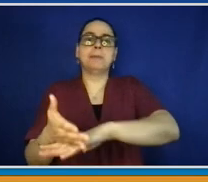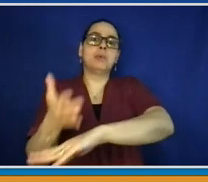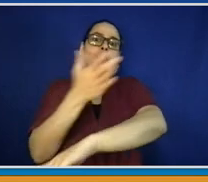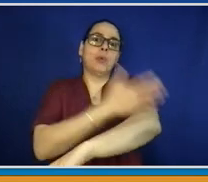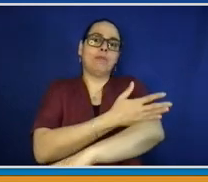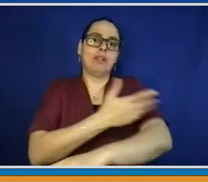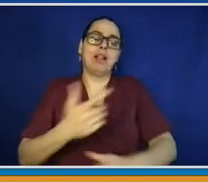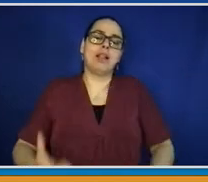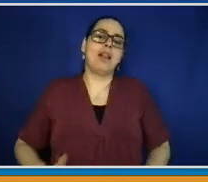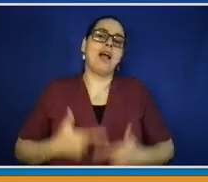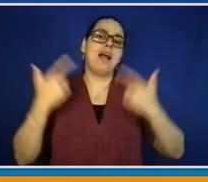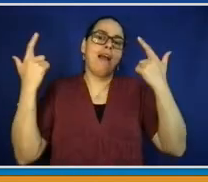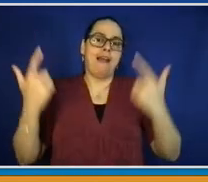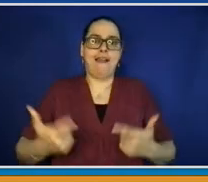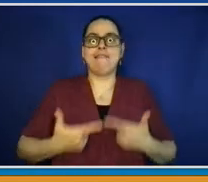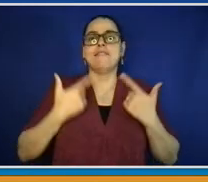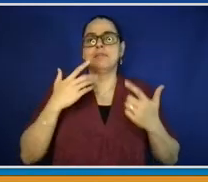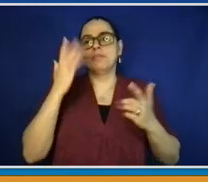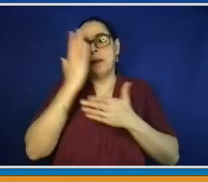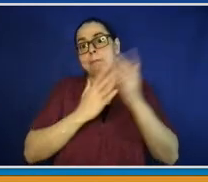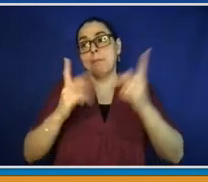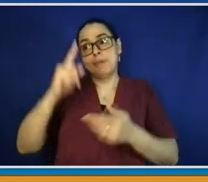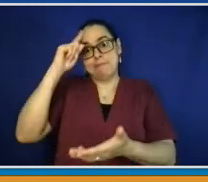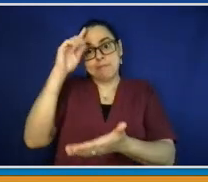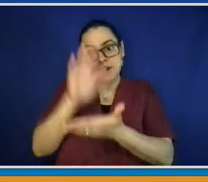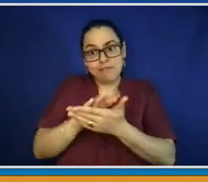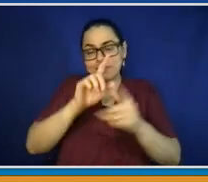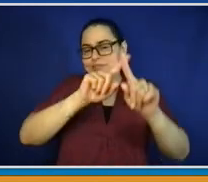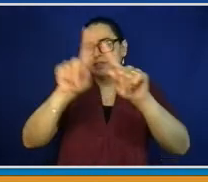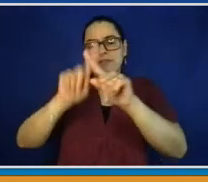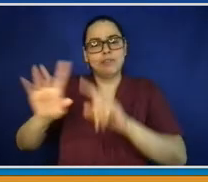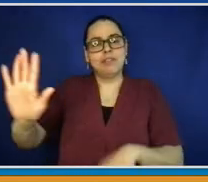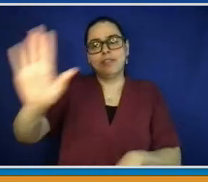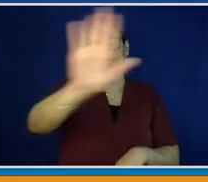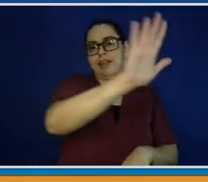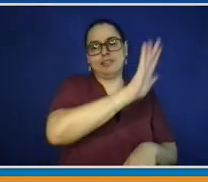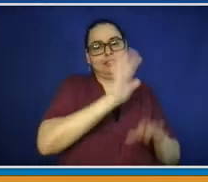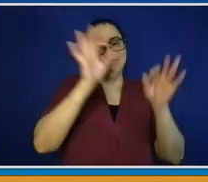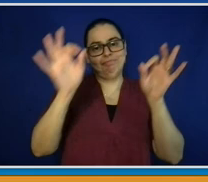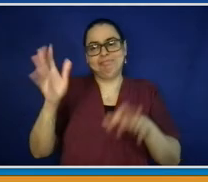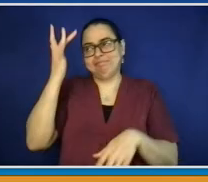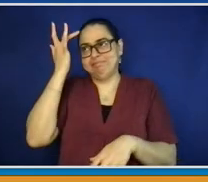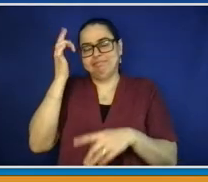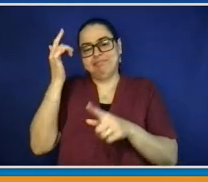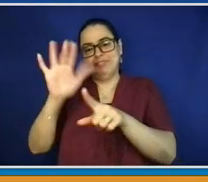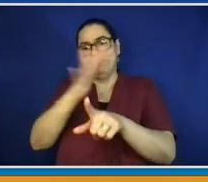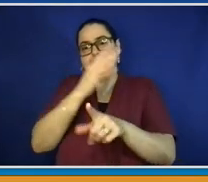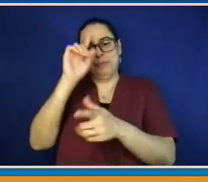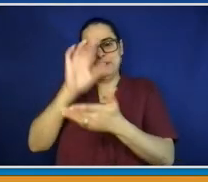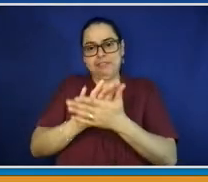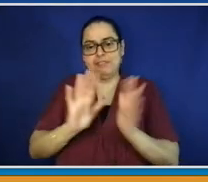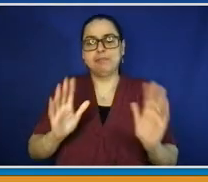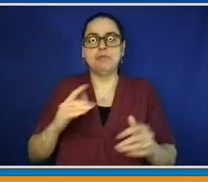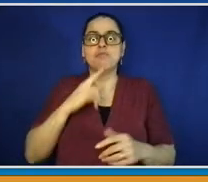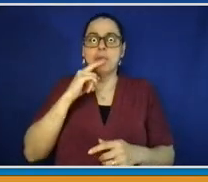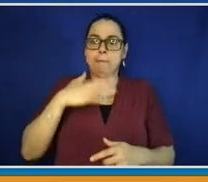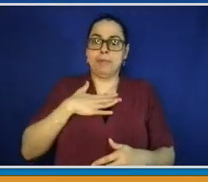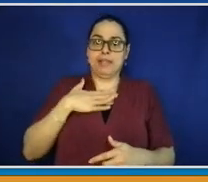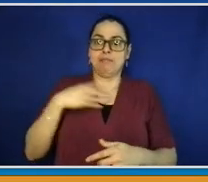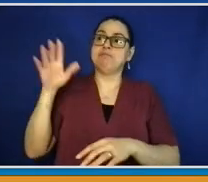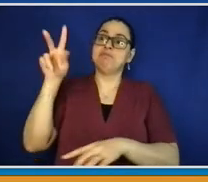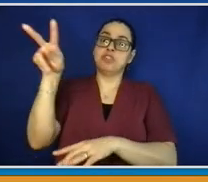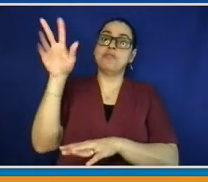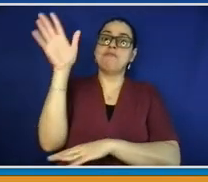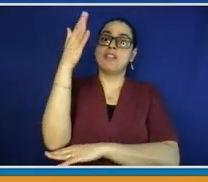for that change, that it allows for that growth. And therefore, the flag, to me, symbolizes something that's positive, not something that's